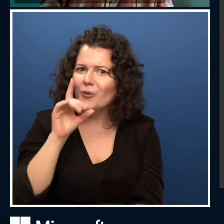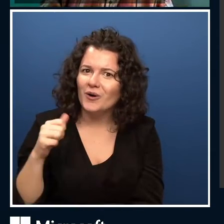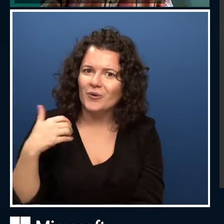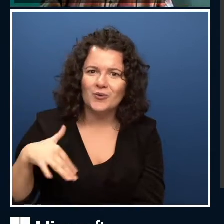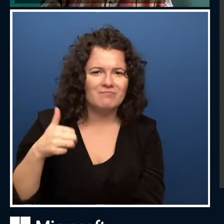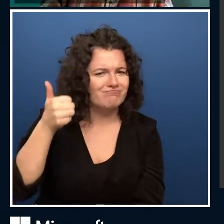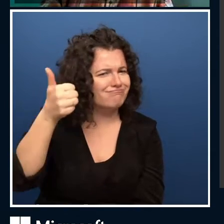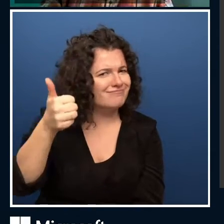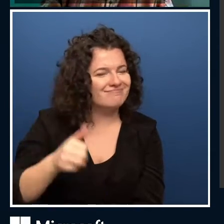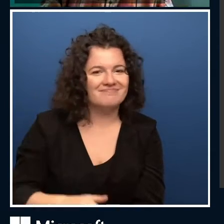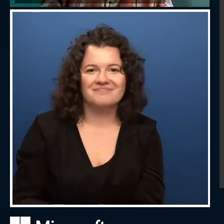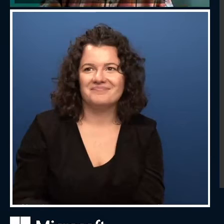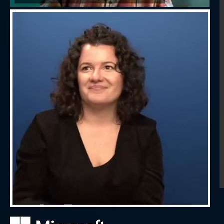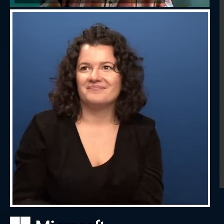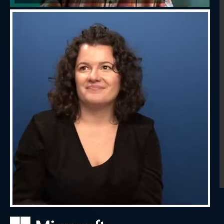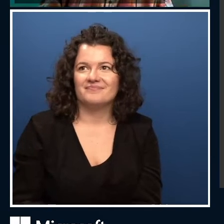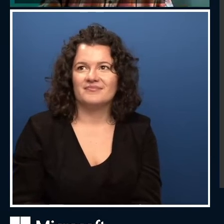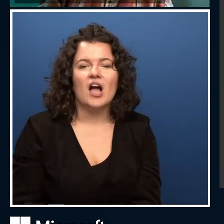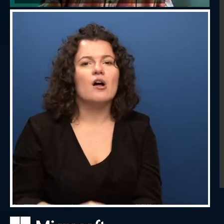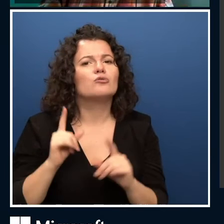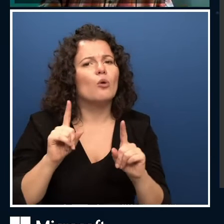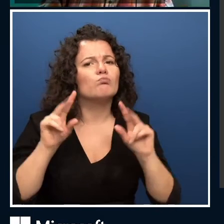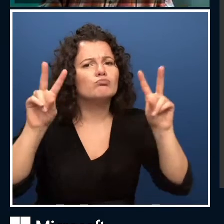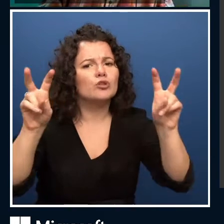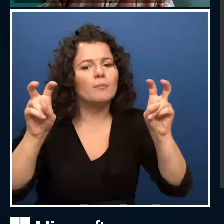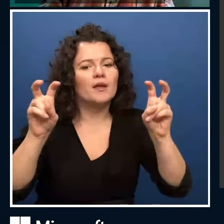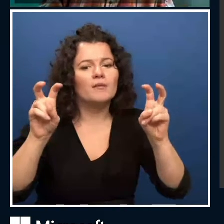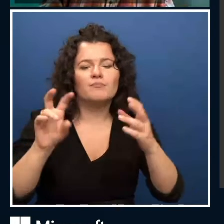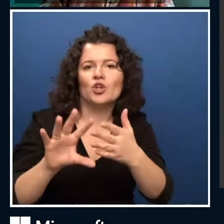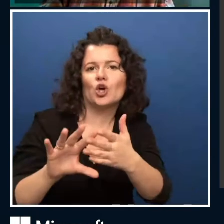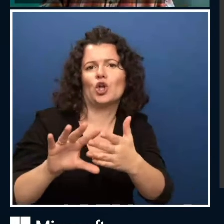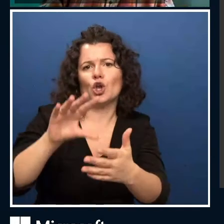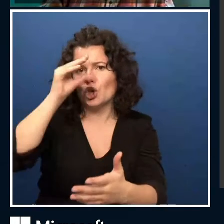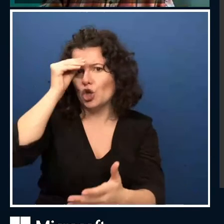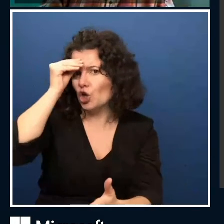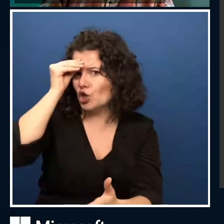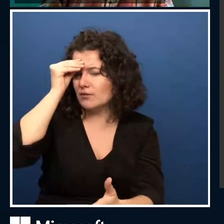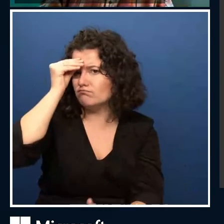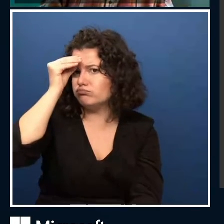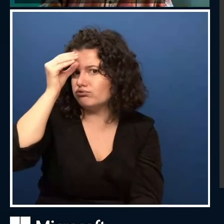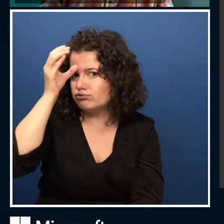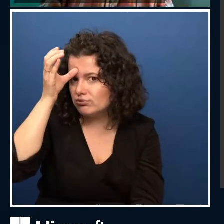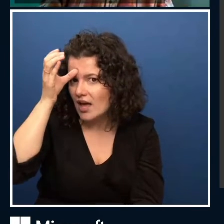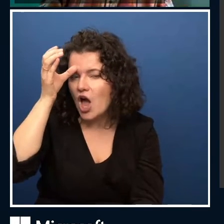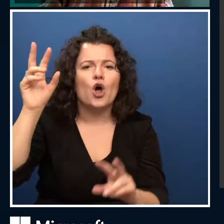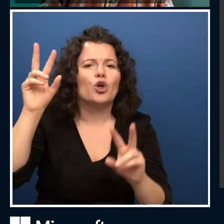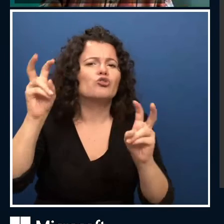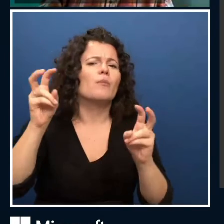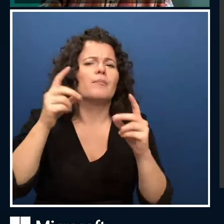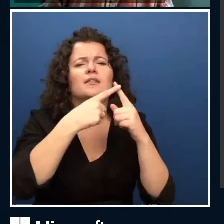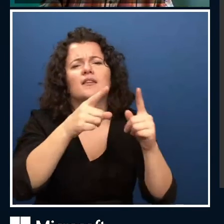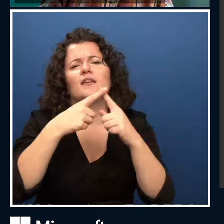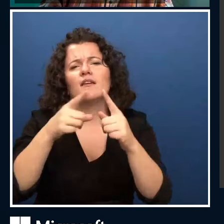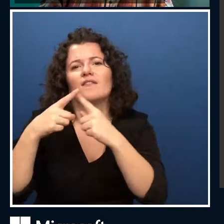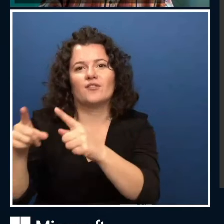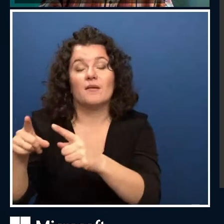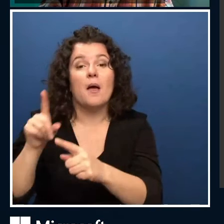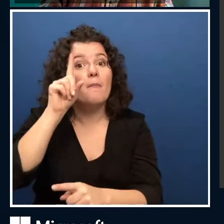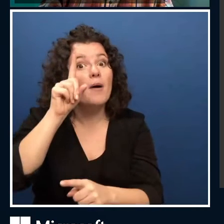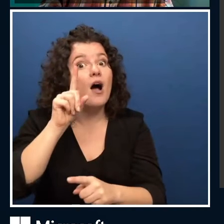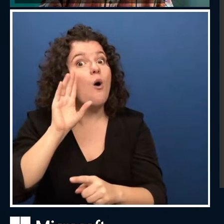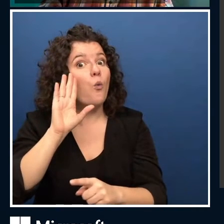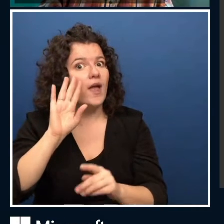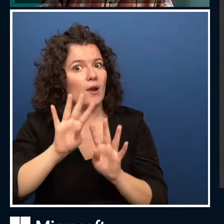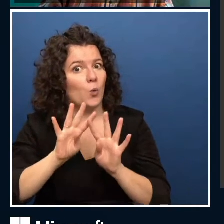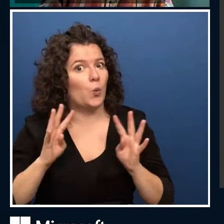Speaking of learning, right? So we've talked about so many different things, but there is going to be a round table today where we've got a load of different